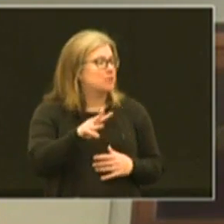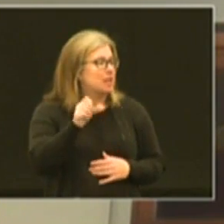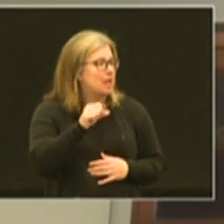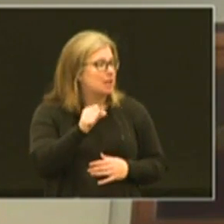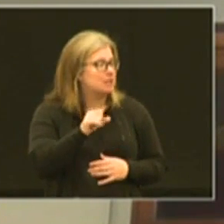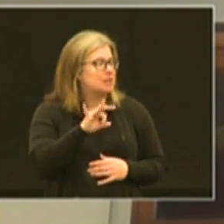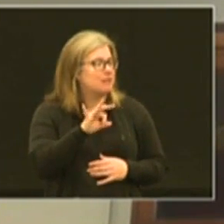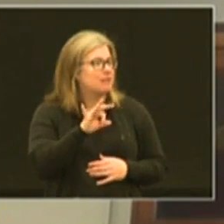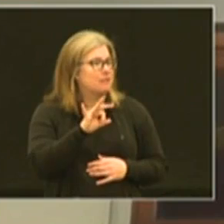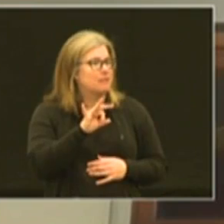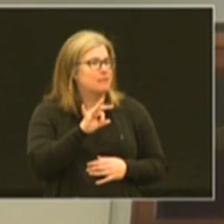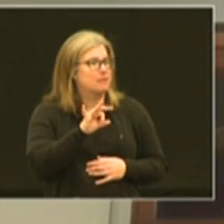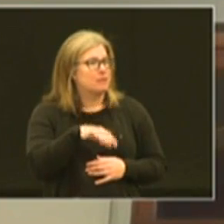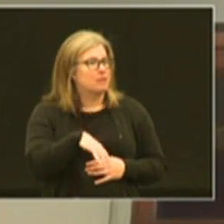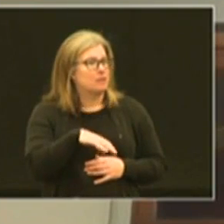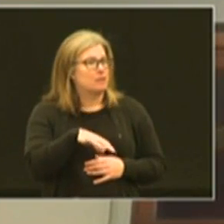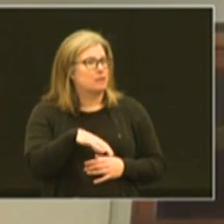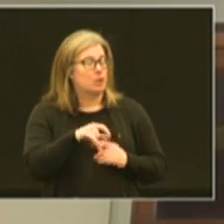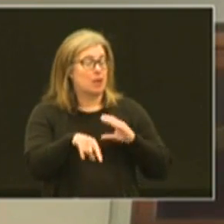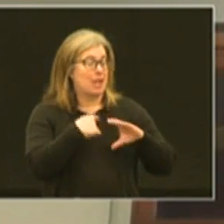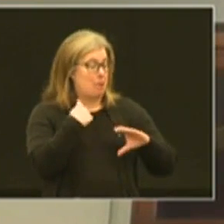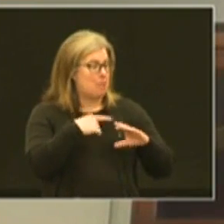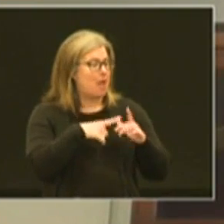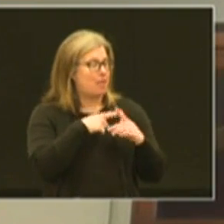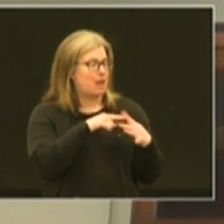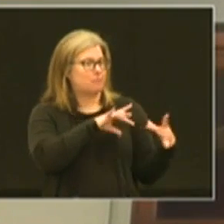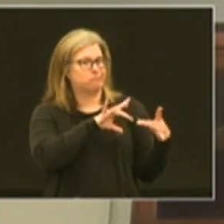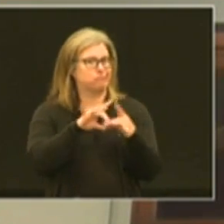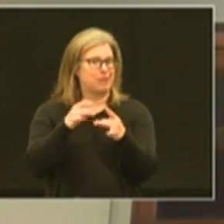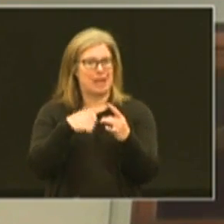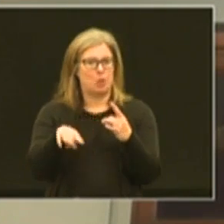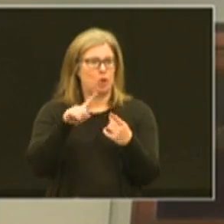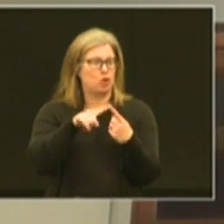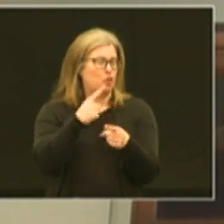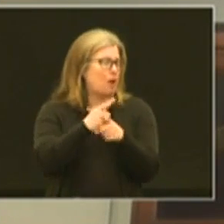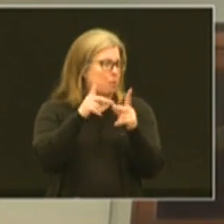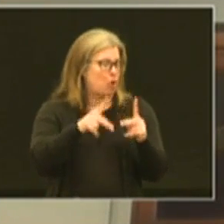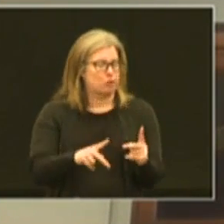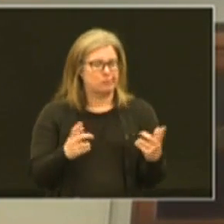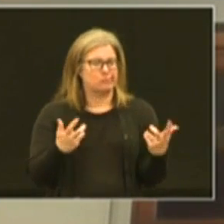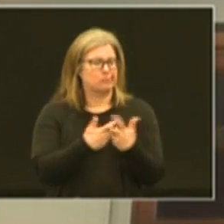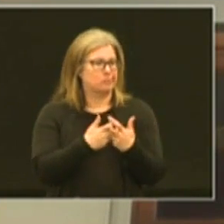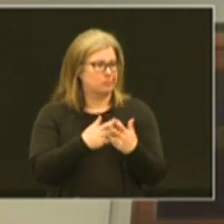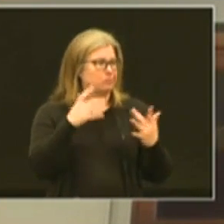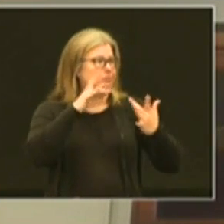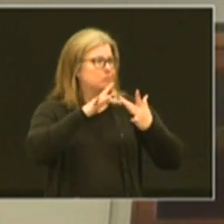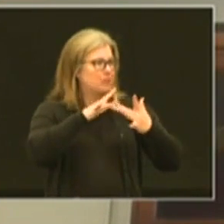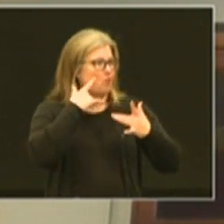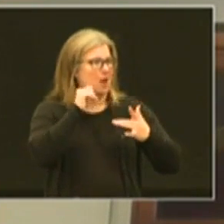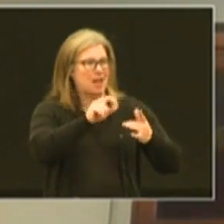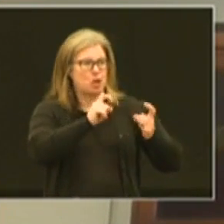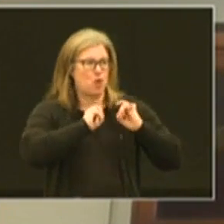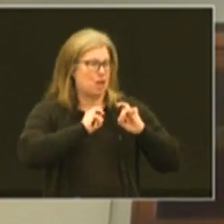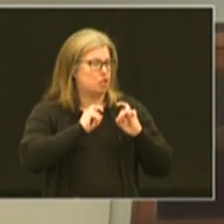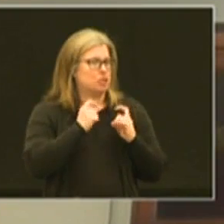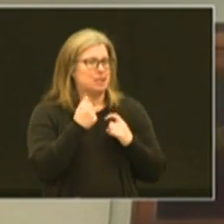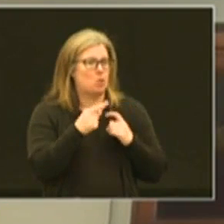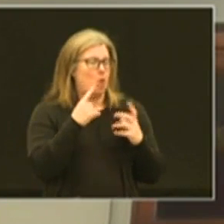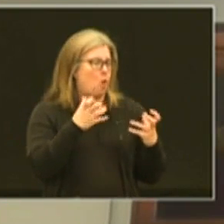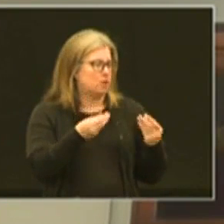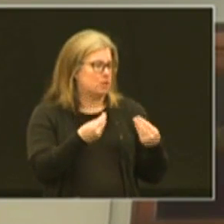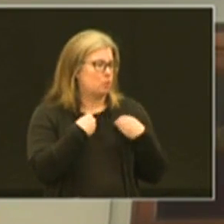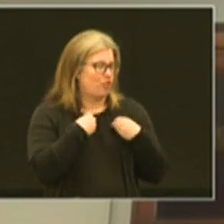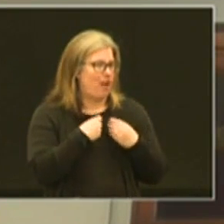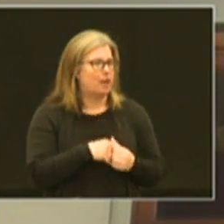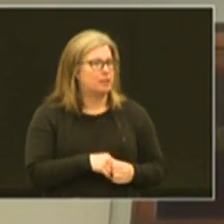and if that you find to shoot me an email and i'll connect anyone to the right person to reach out or any donations anyone would like